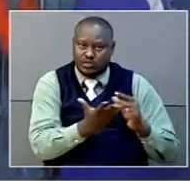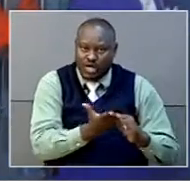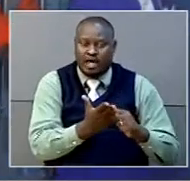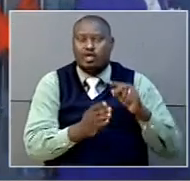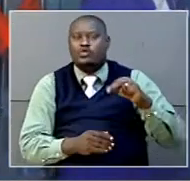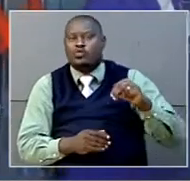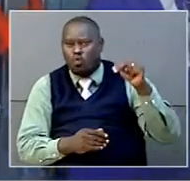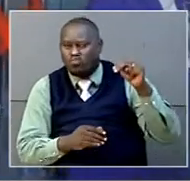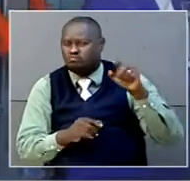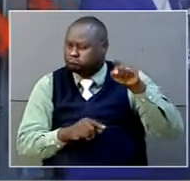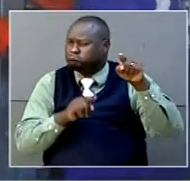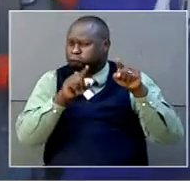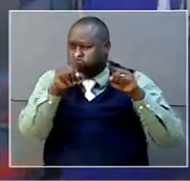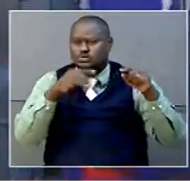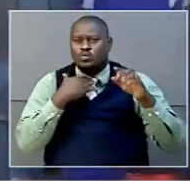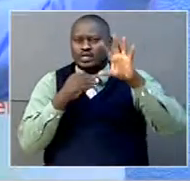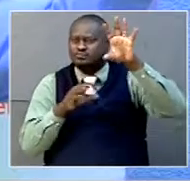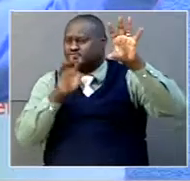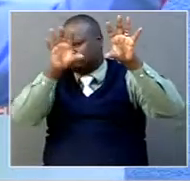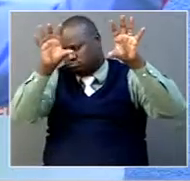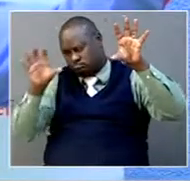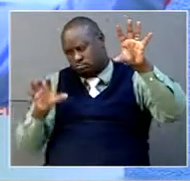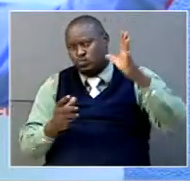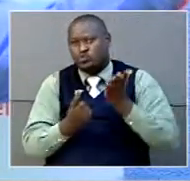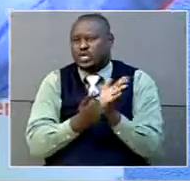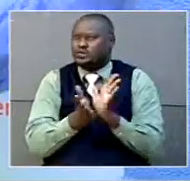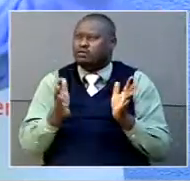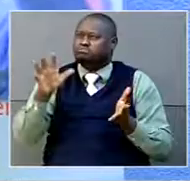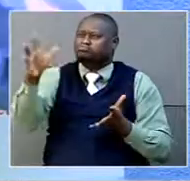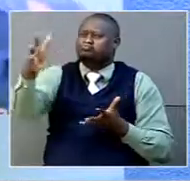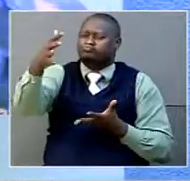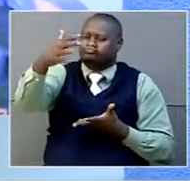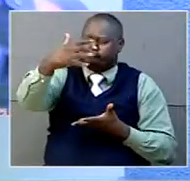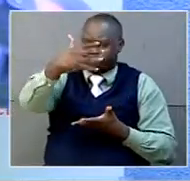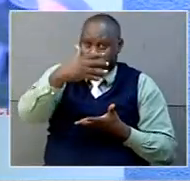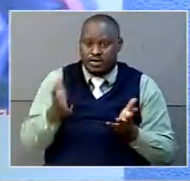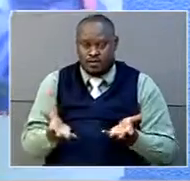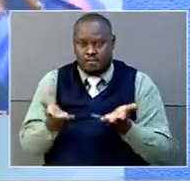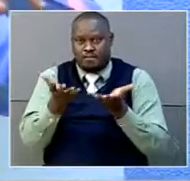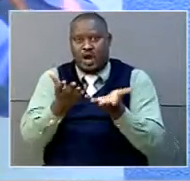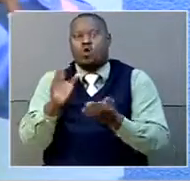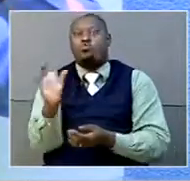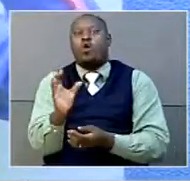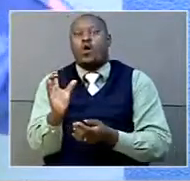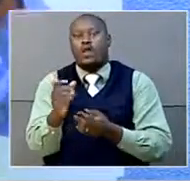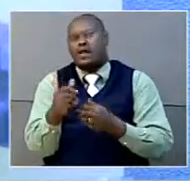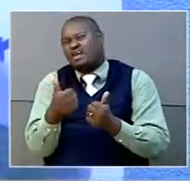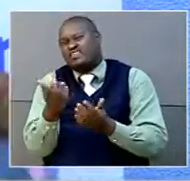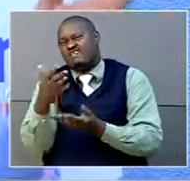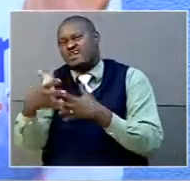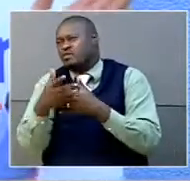Uganda, so that we get all the plastic waste in this country brought to this facility and other plants we may open